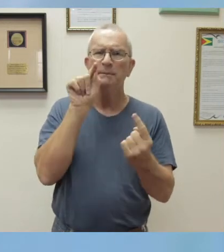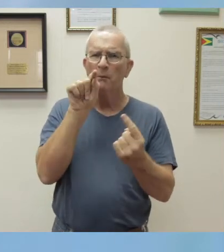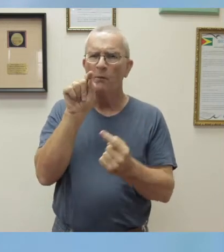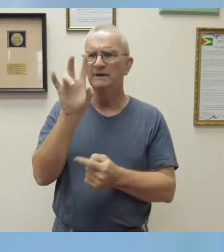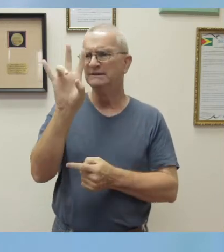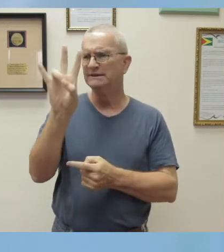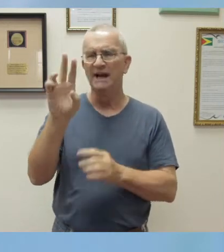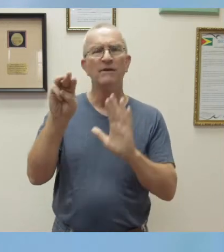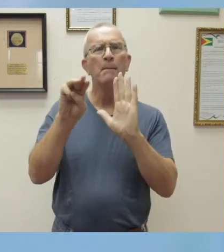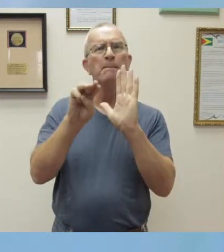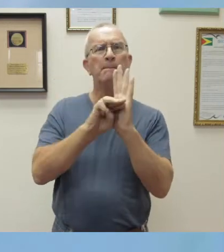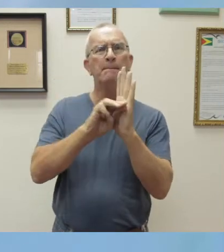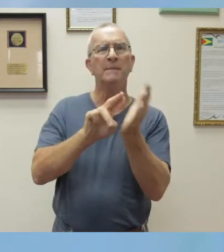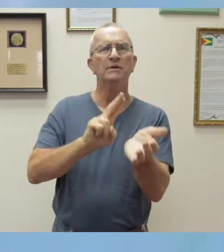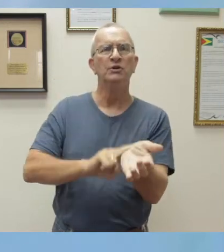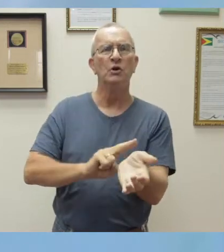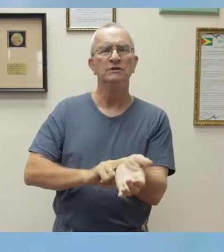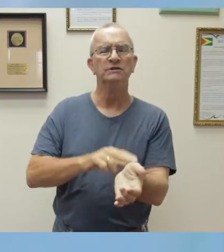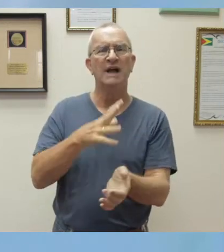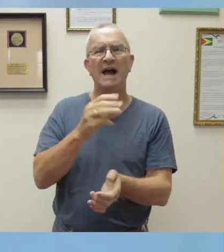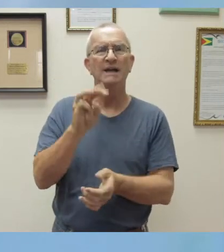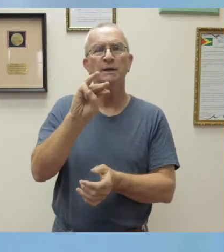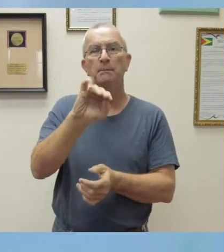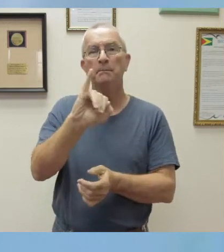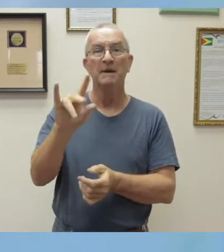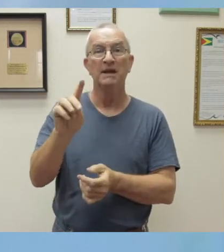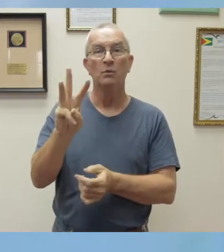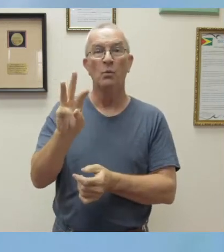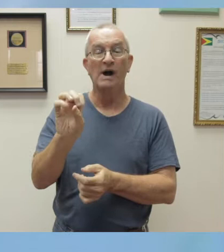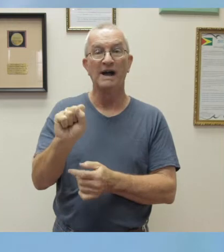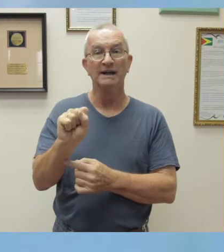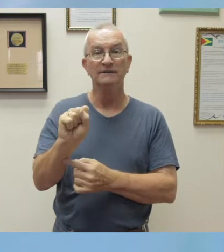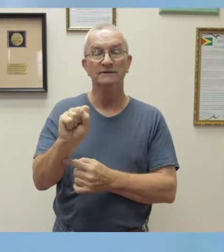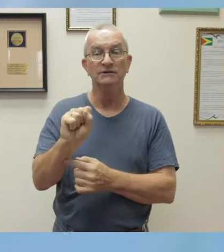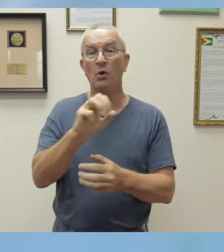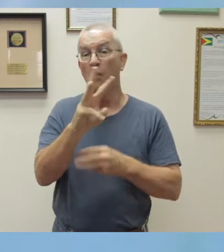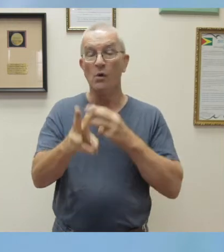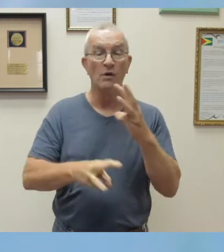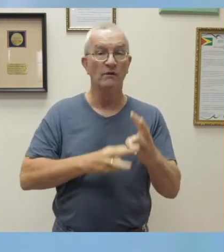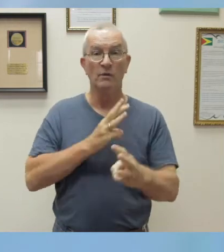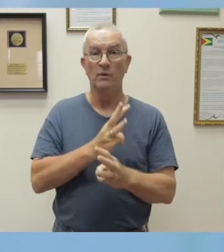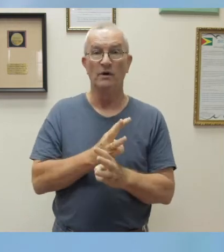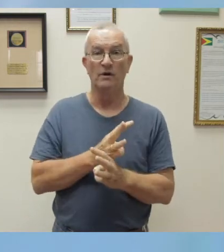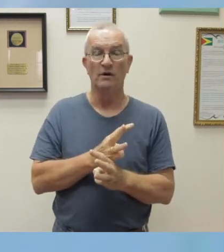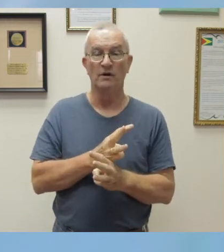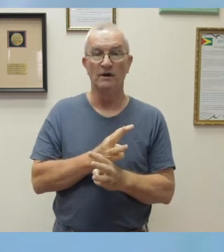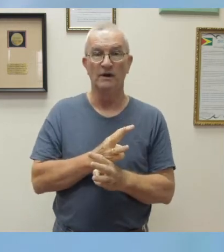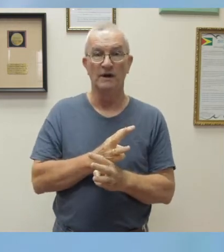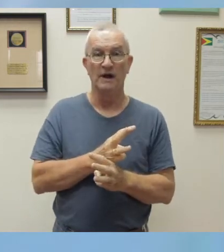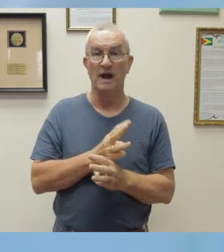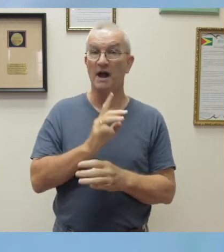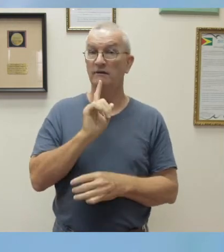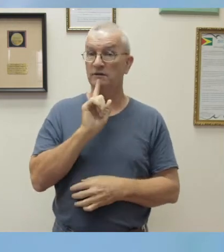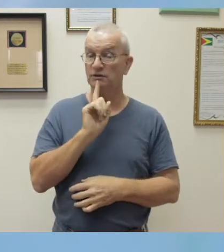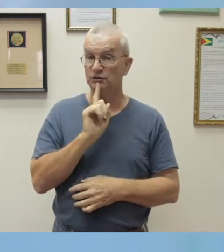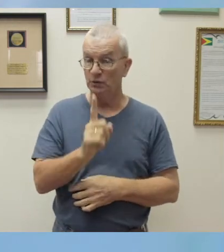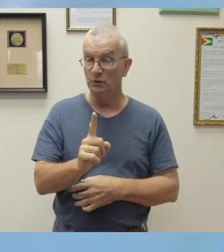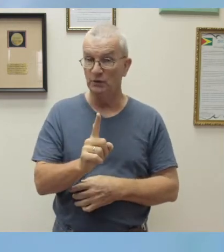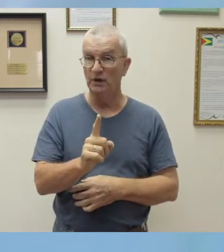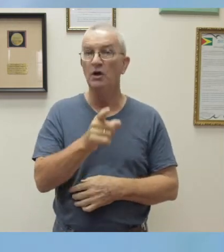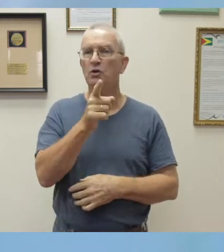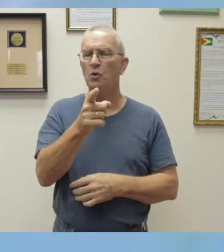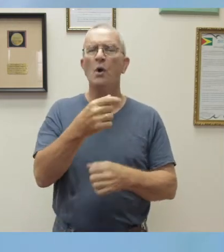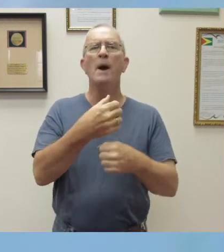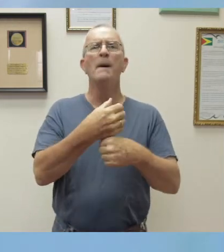and midwives across the world. In fact, you make up more than 50